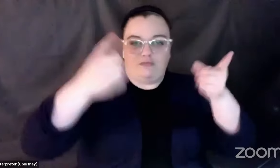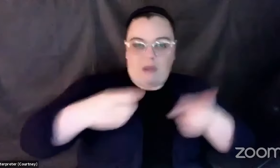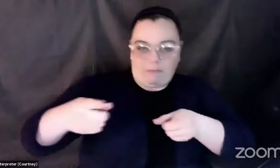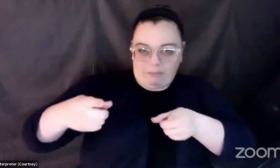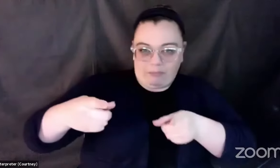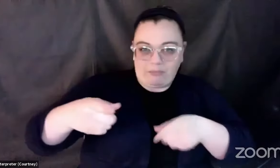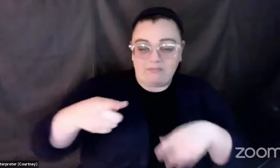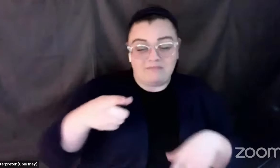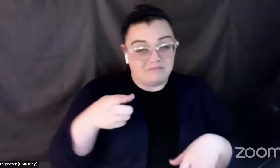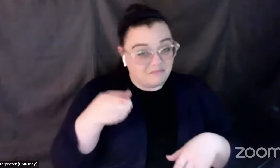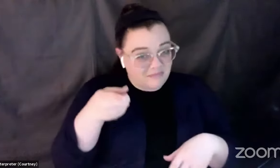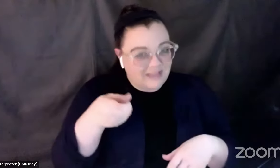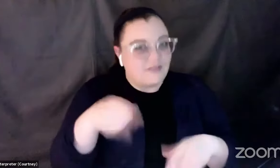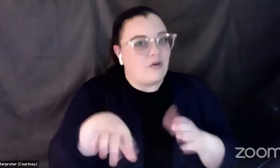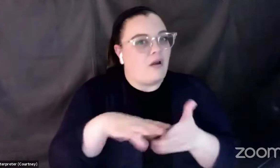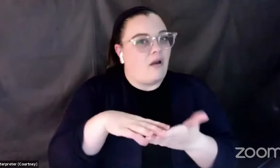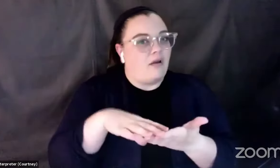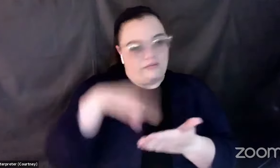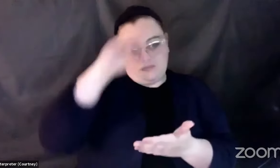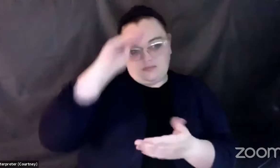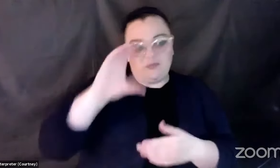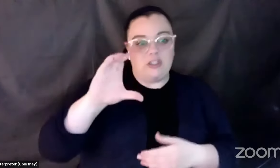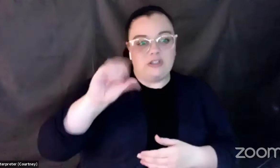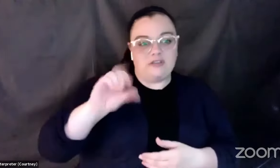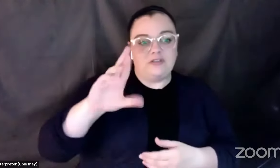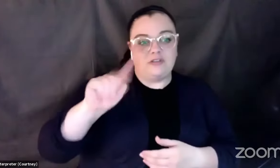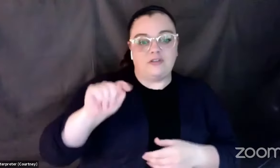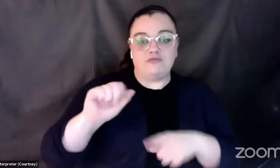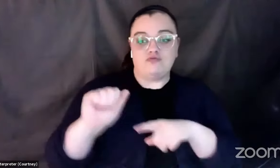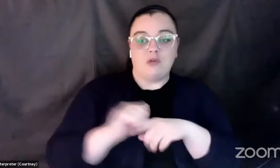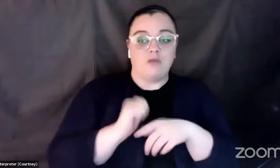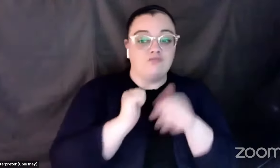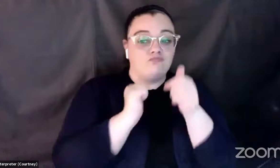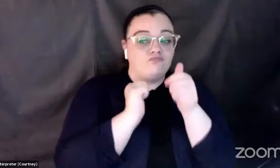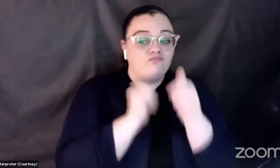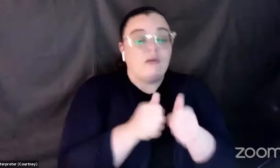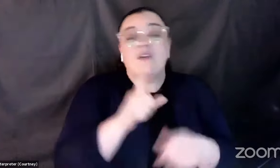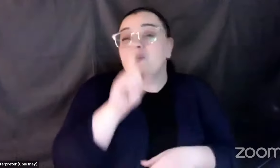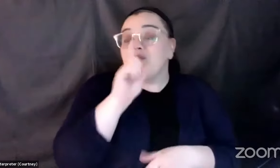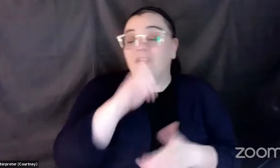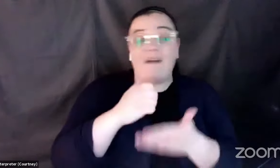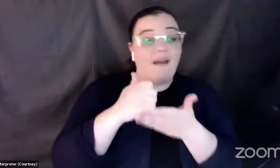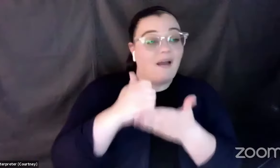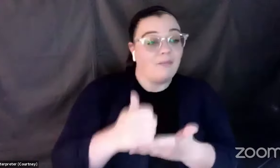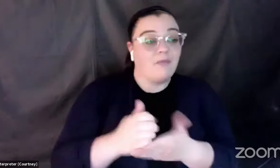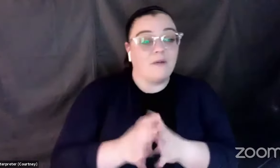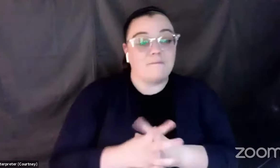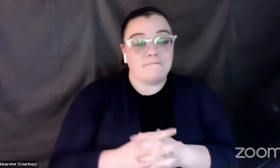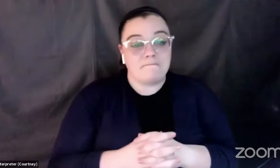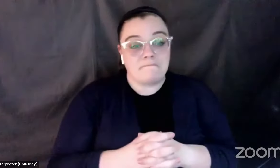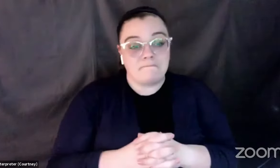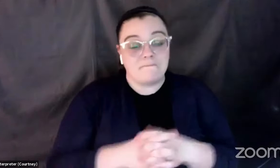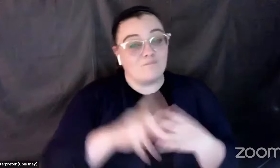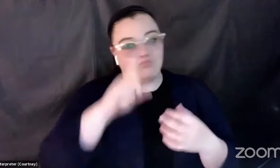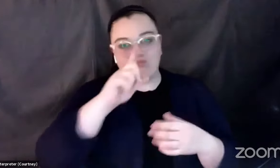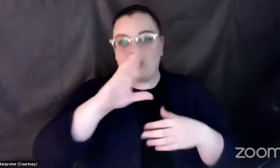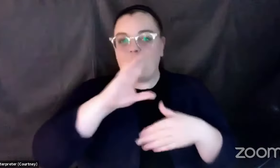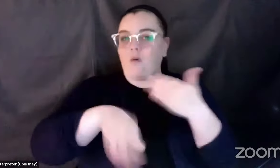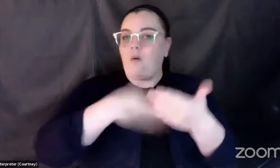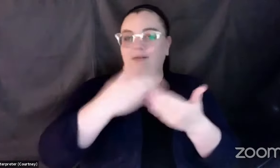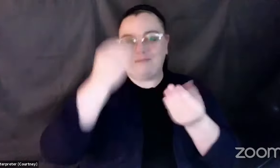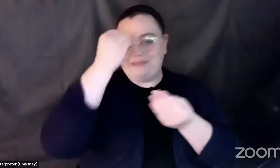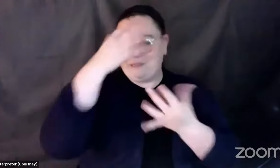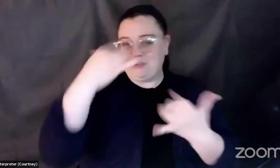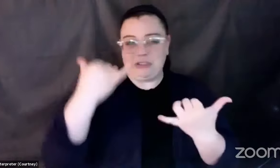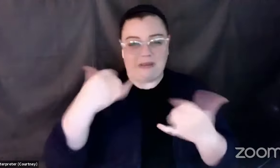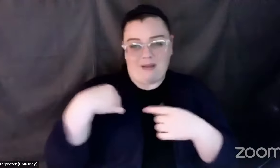and be a part of it. So it's really helpful. All the information today was